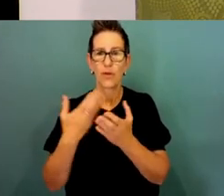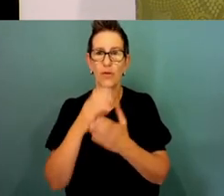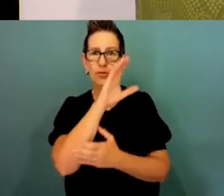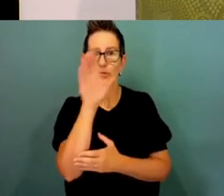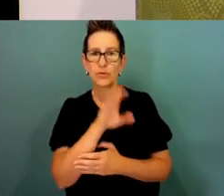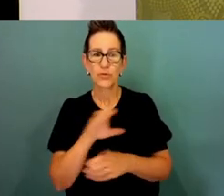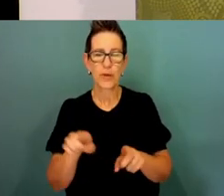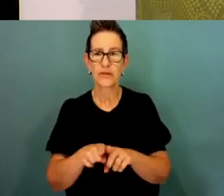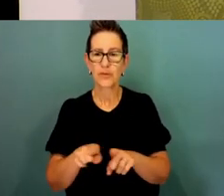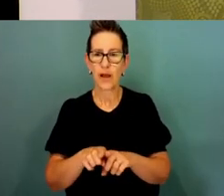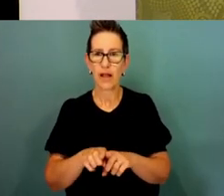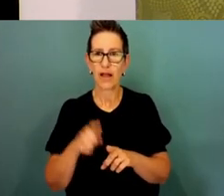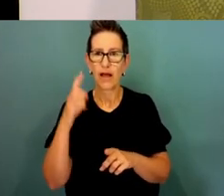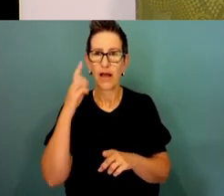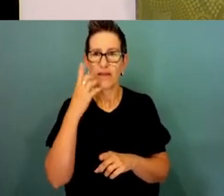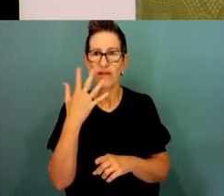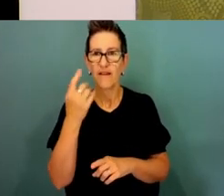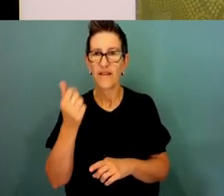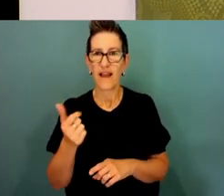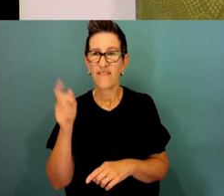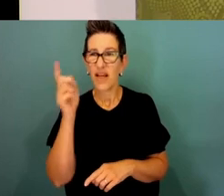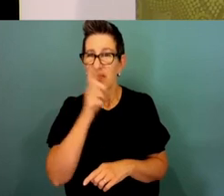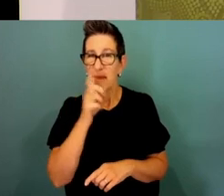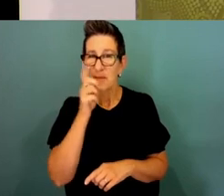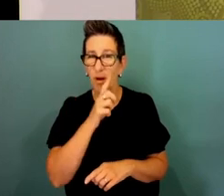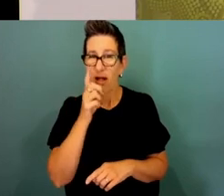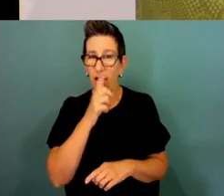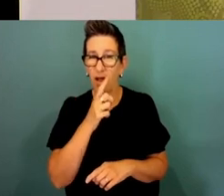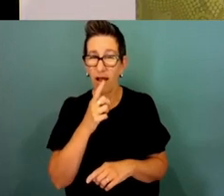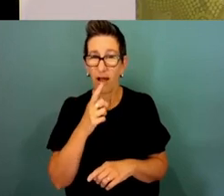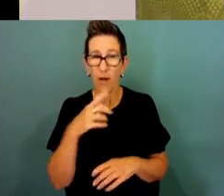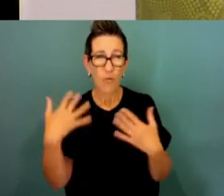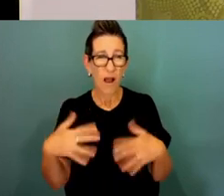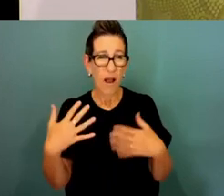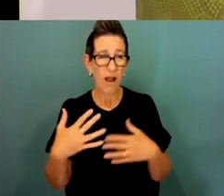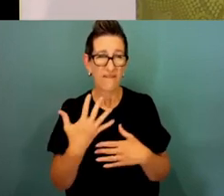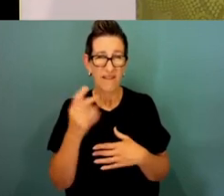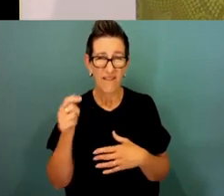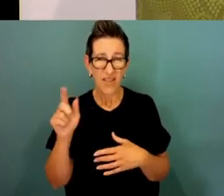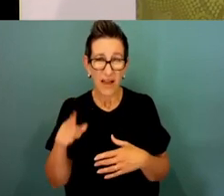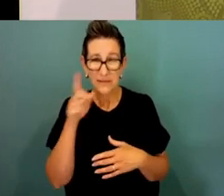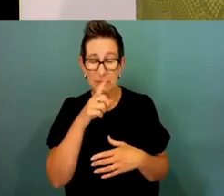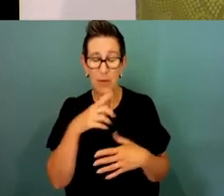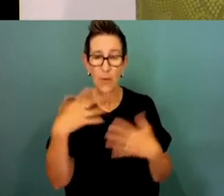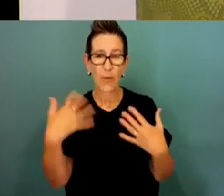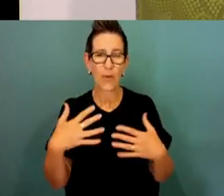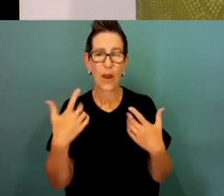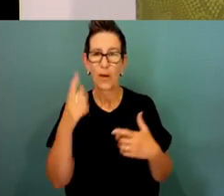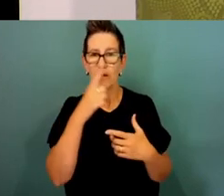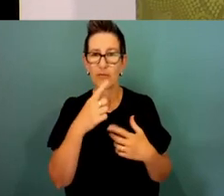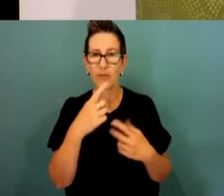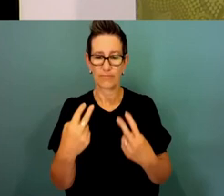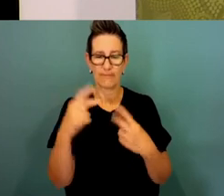think we're at something like 5,500 people online so it's a very impressive engagement in what's a really important discussion